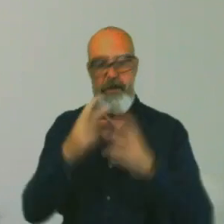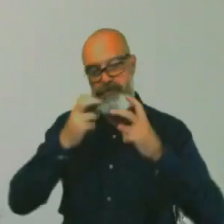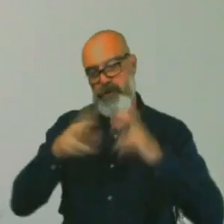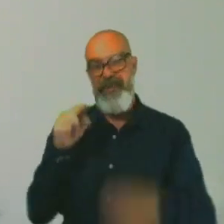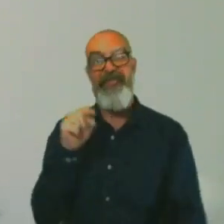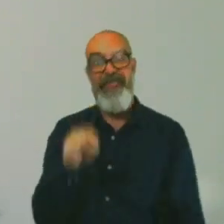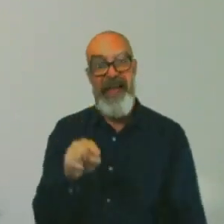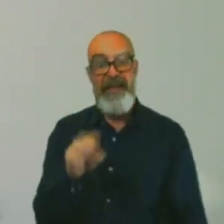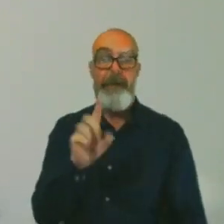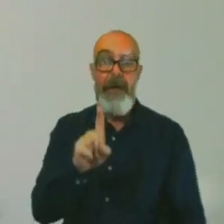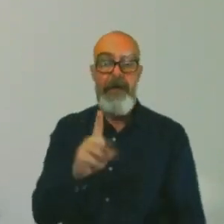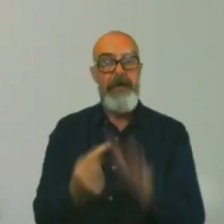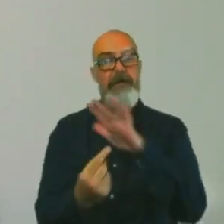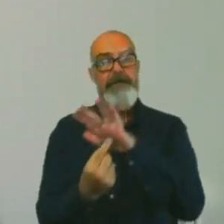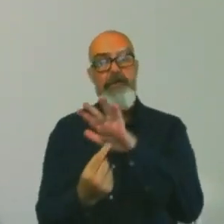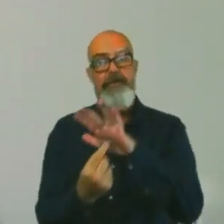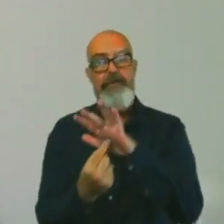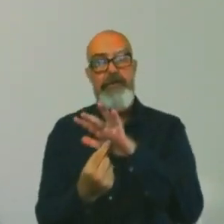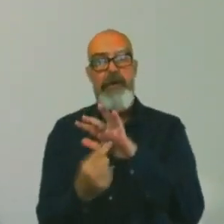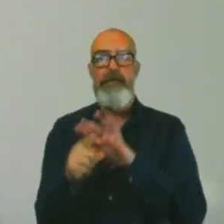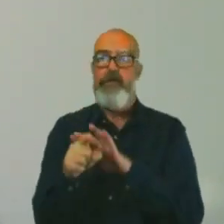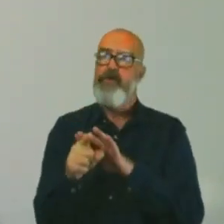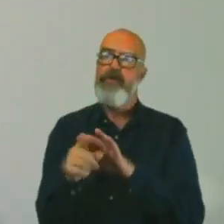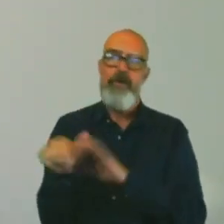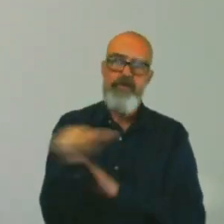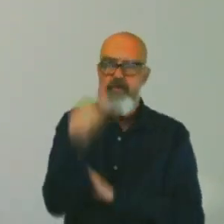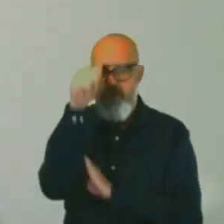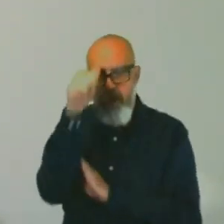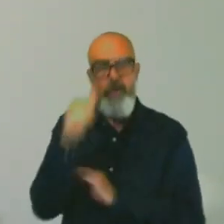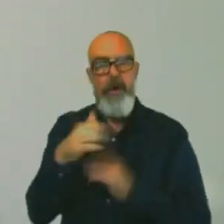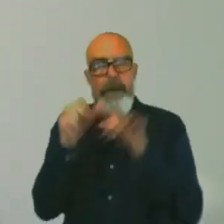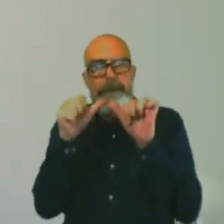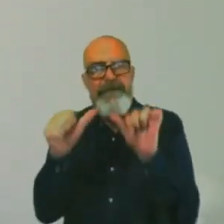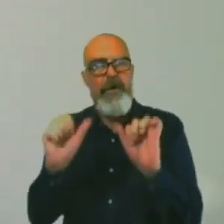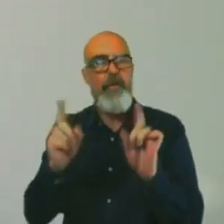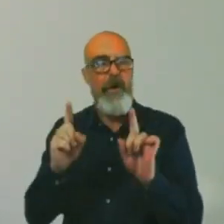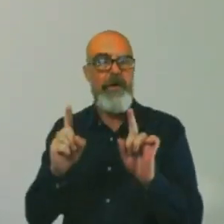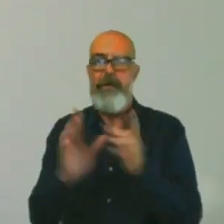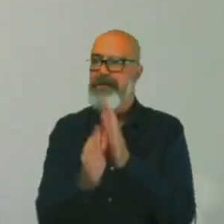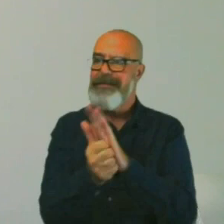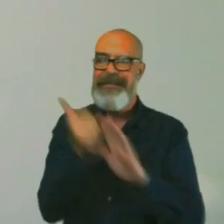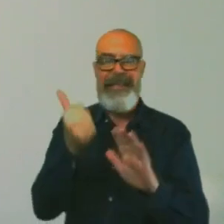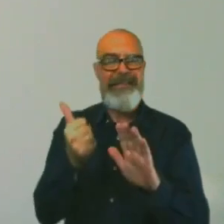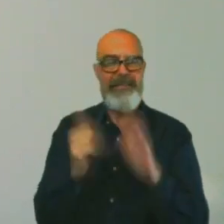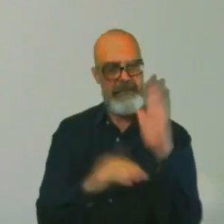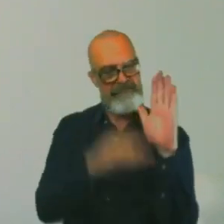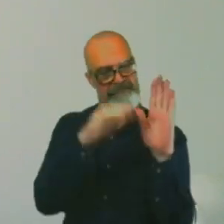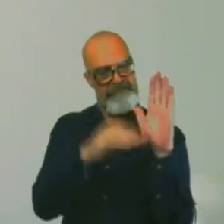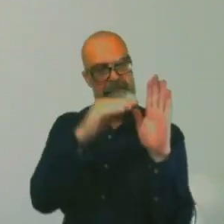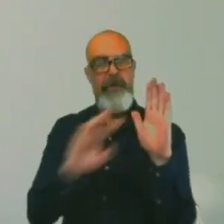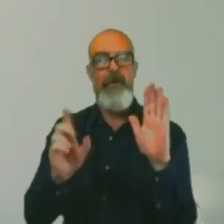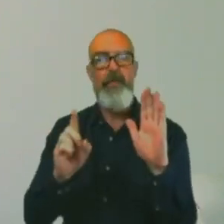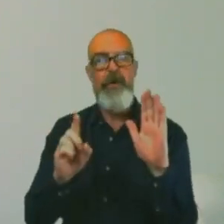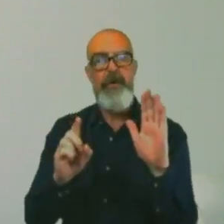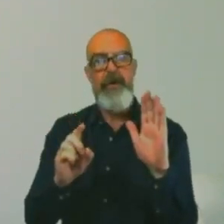important to know what you like and to know what you're good at. And then it's never that you cannot change something